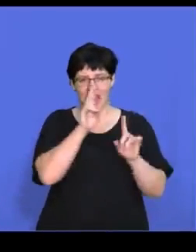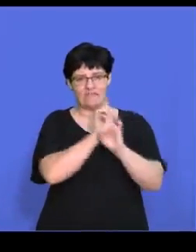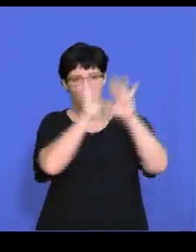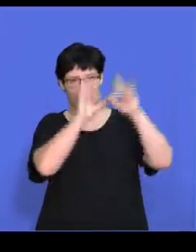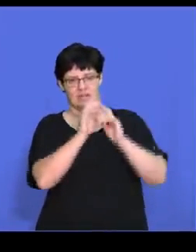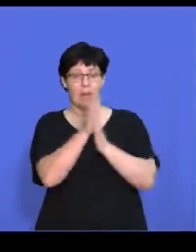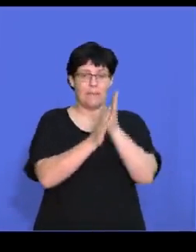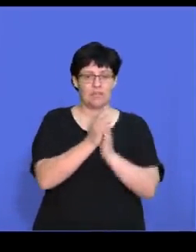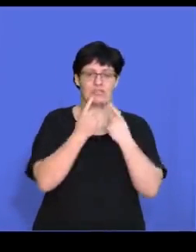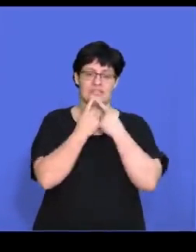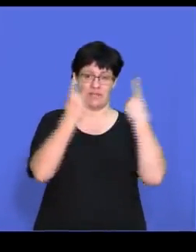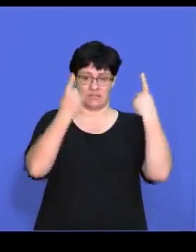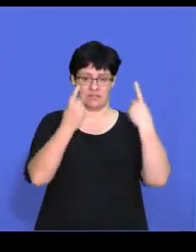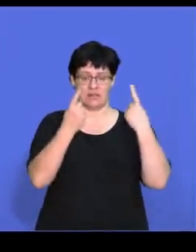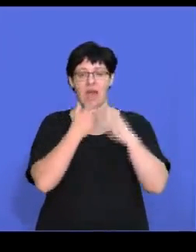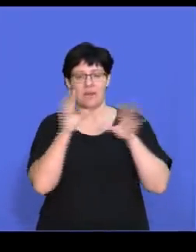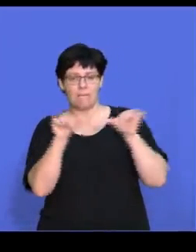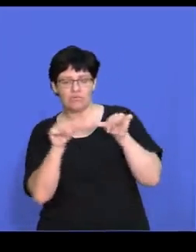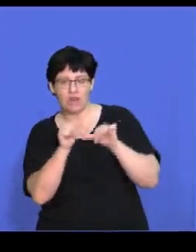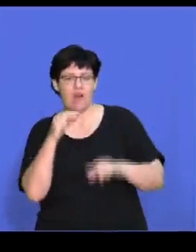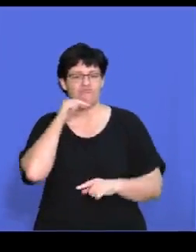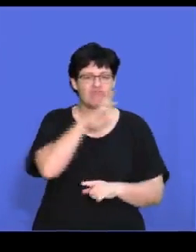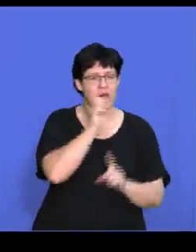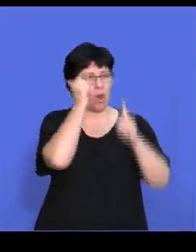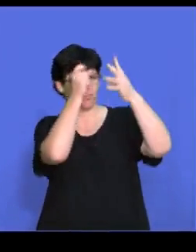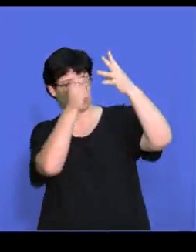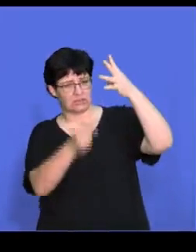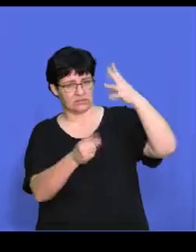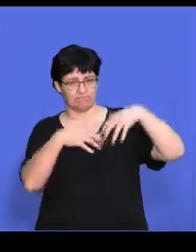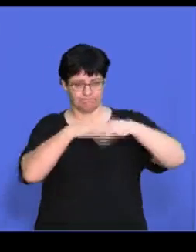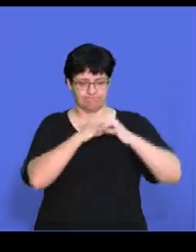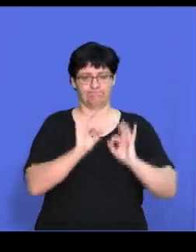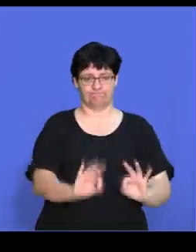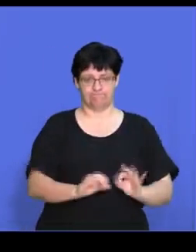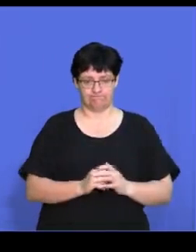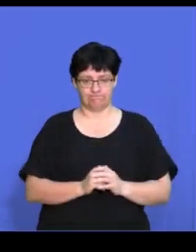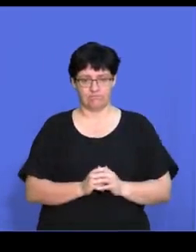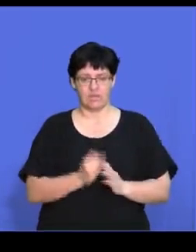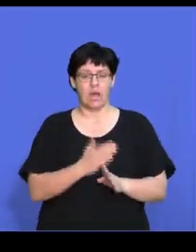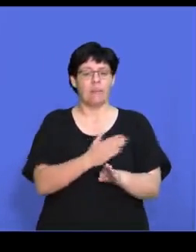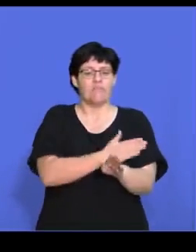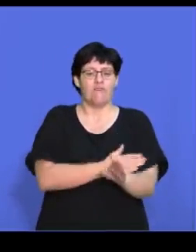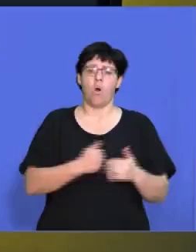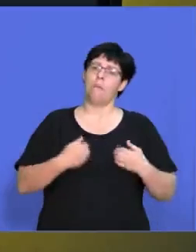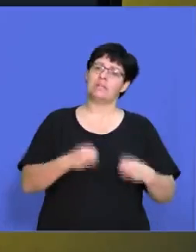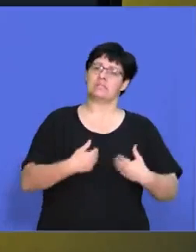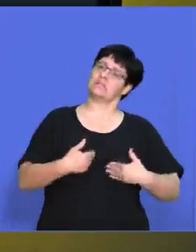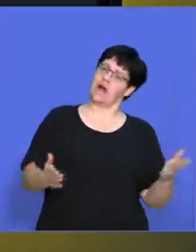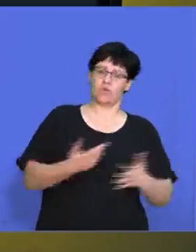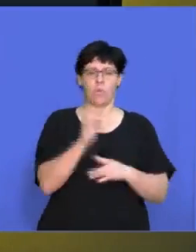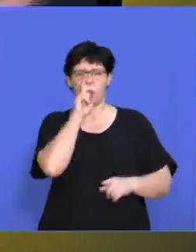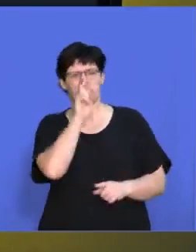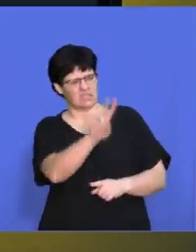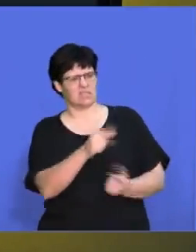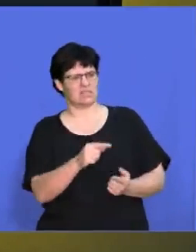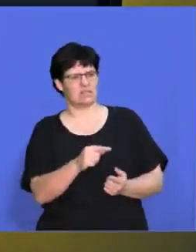statement and measurable and realistic objectives in place. So before you start any business, you have to see, right, where